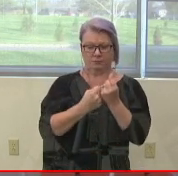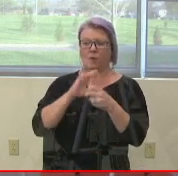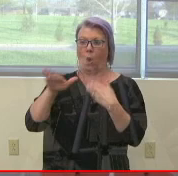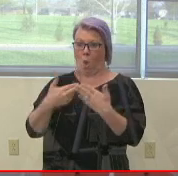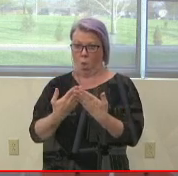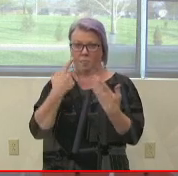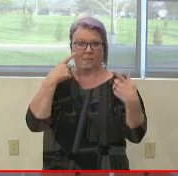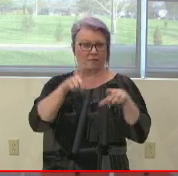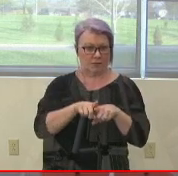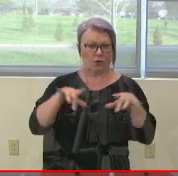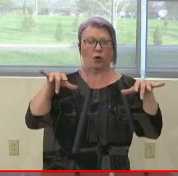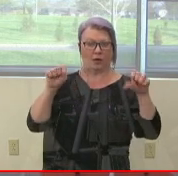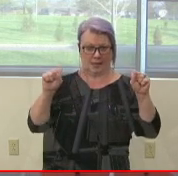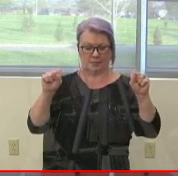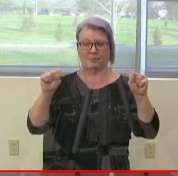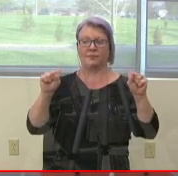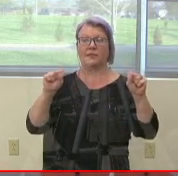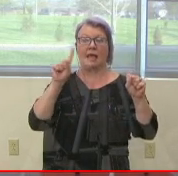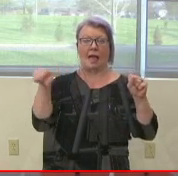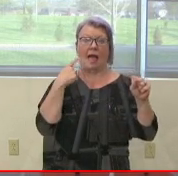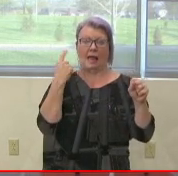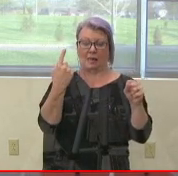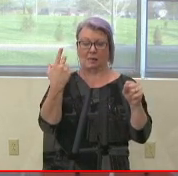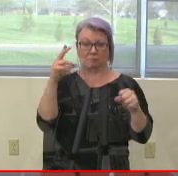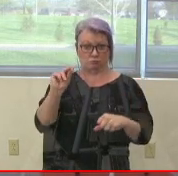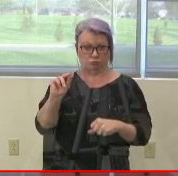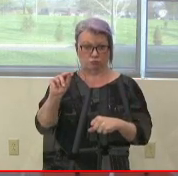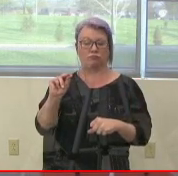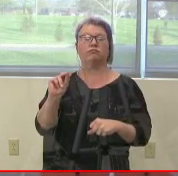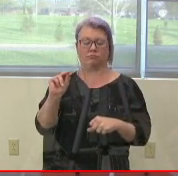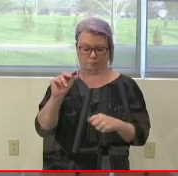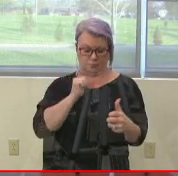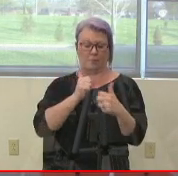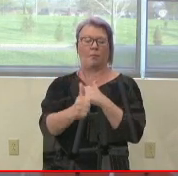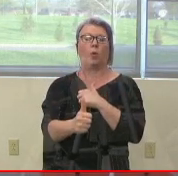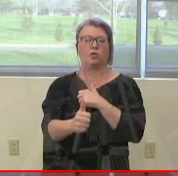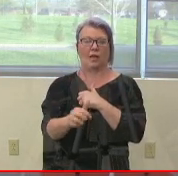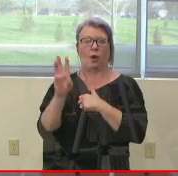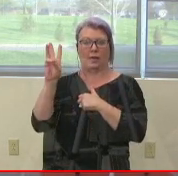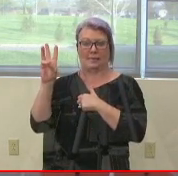Aye. Aye. Any opposed? Motion carries 6-0.